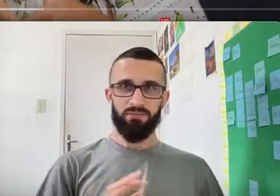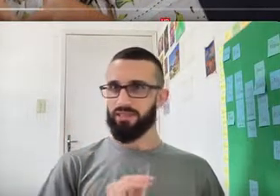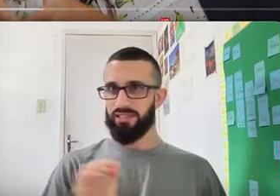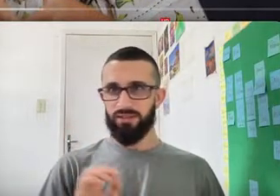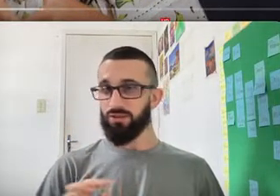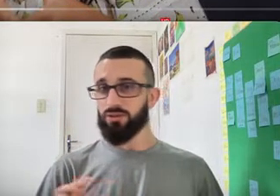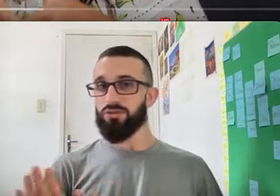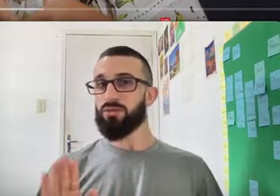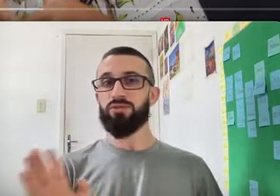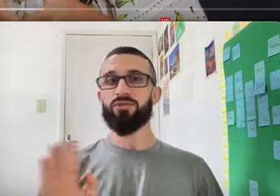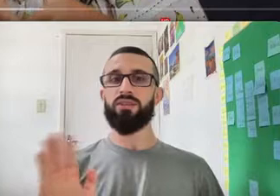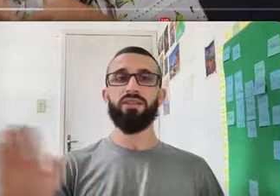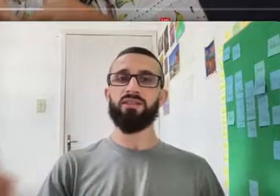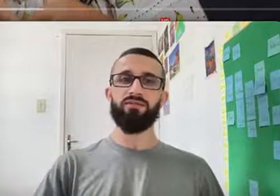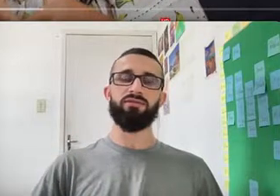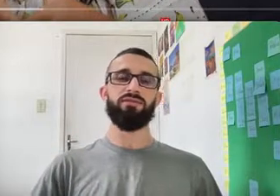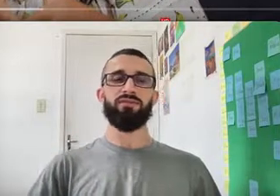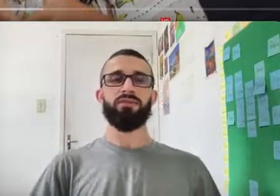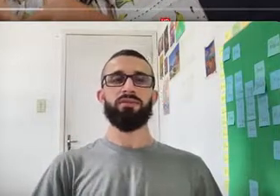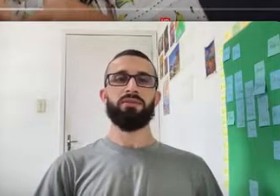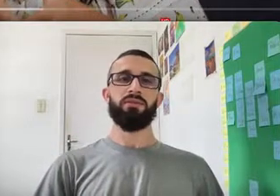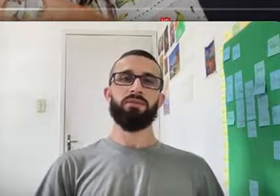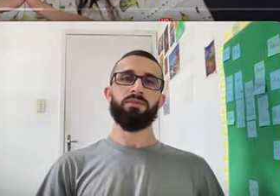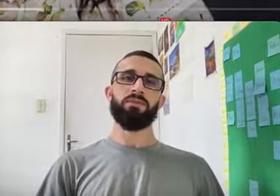Mas Ela Não Gostou Muito Não